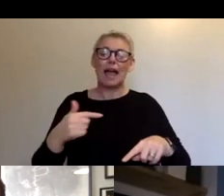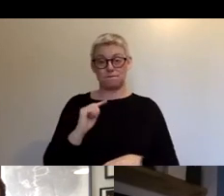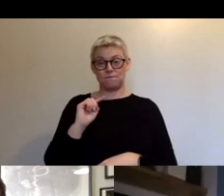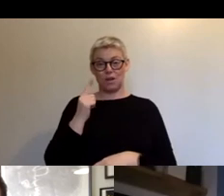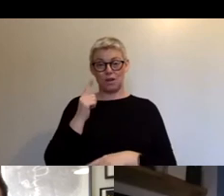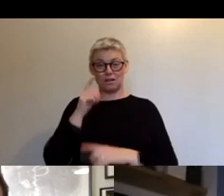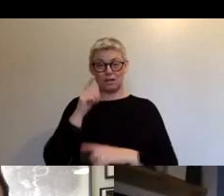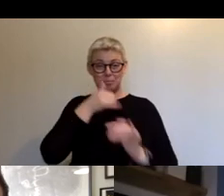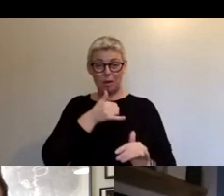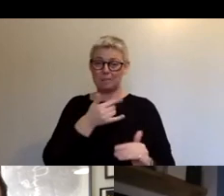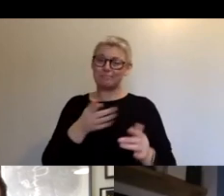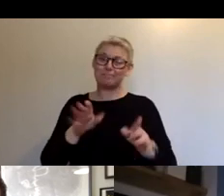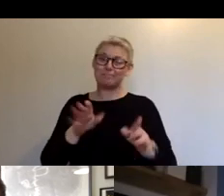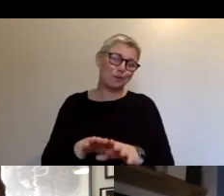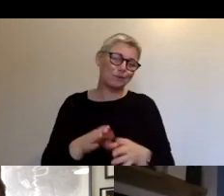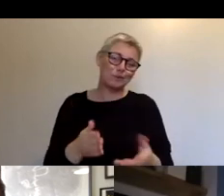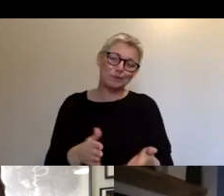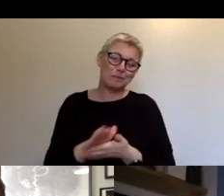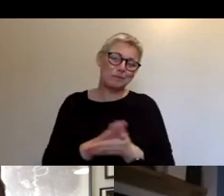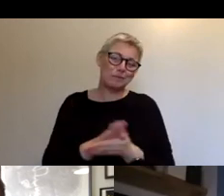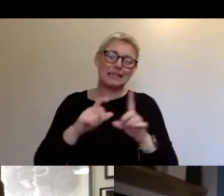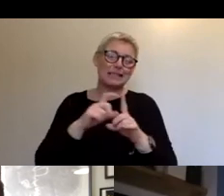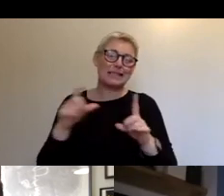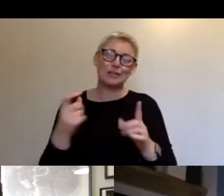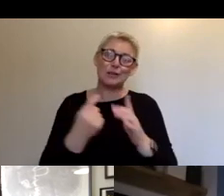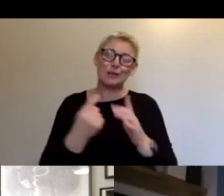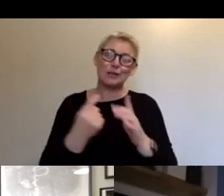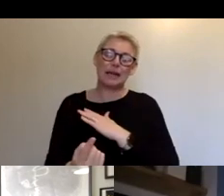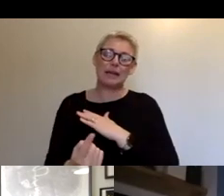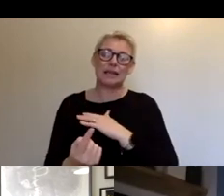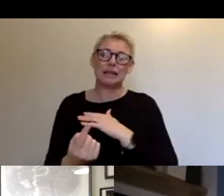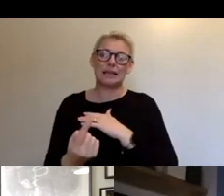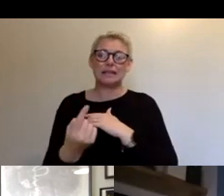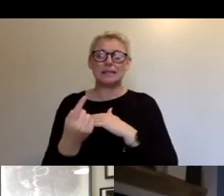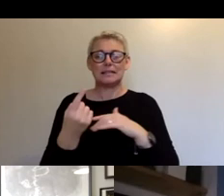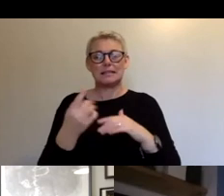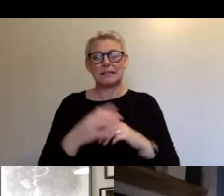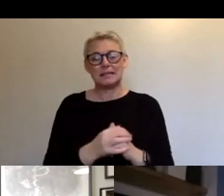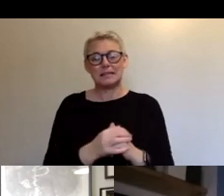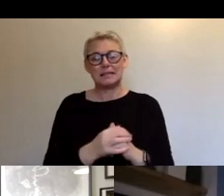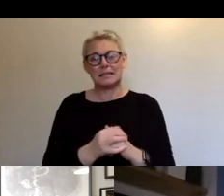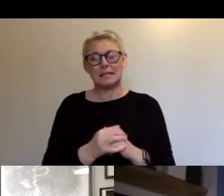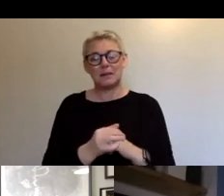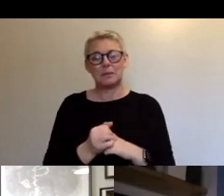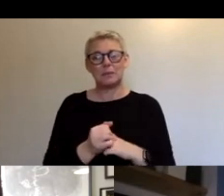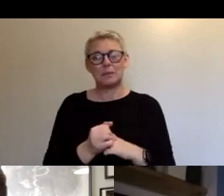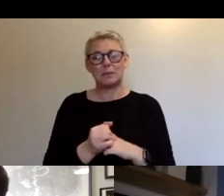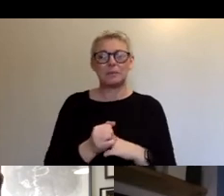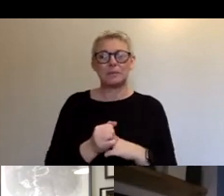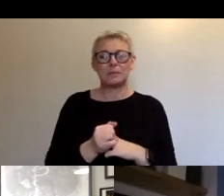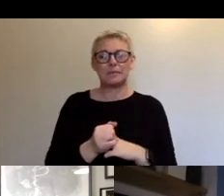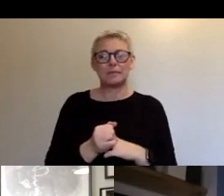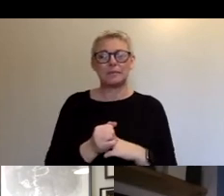couldn't happen. So it just became digitally, which was with wise children and knee high, um, flying lovers of Vitebs. You can,